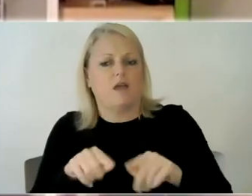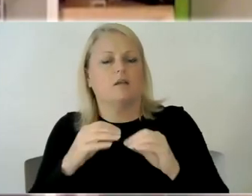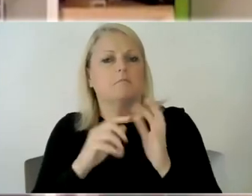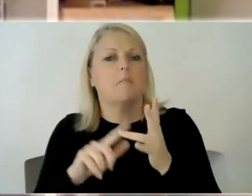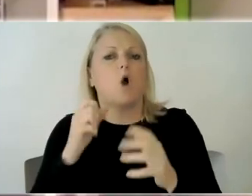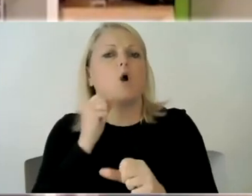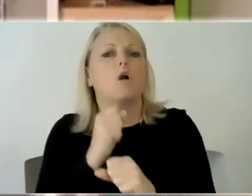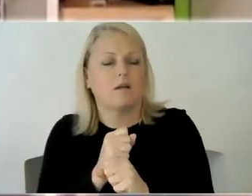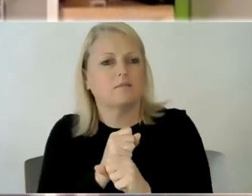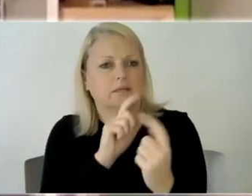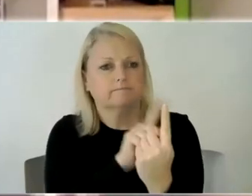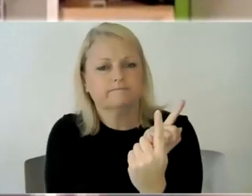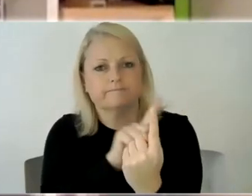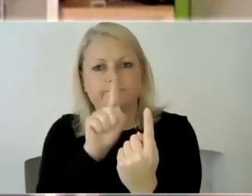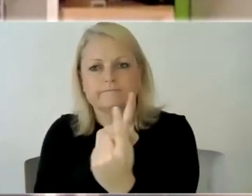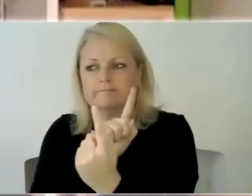and